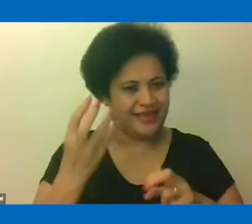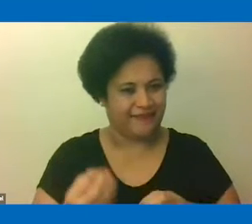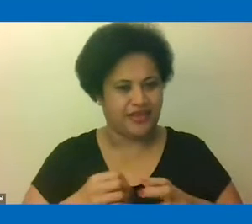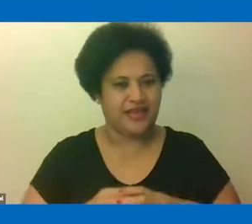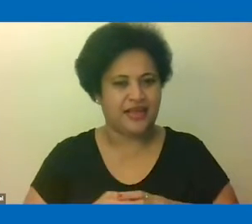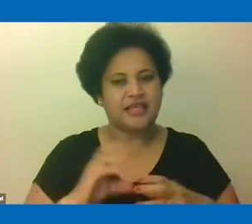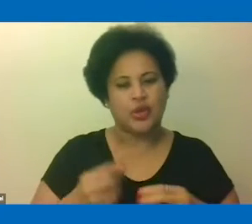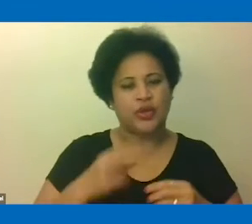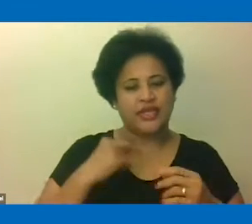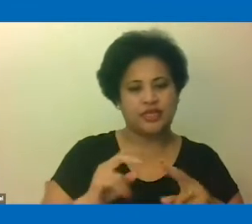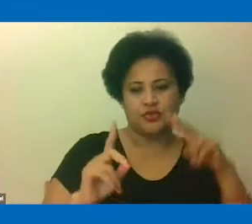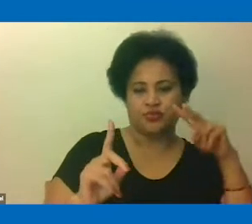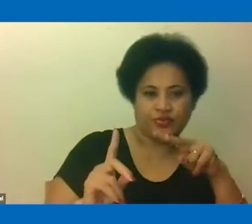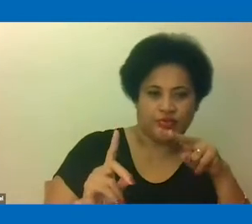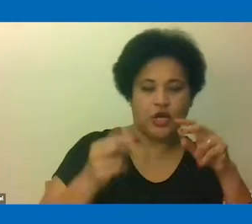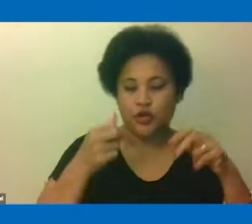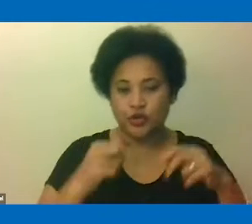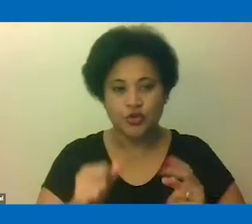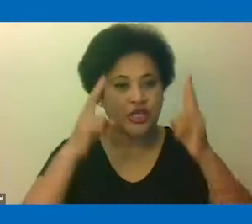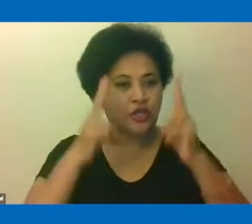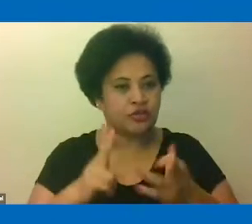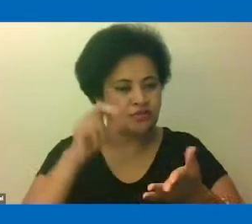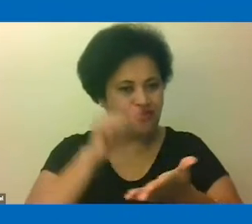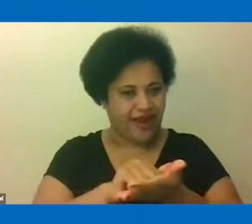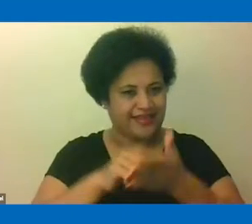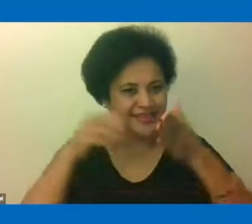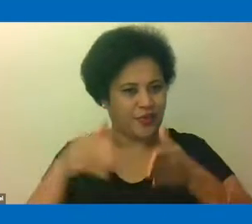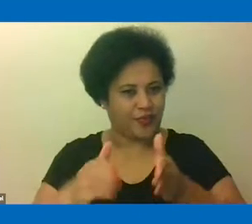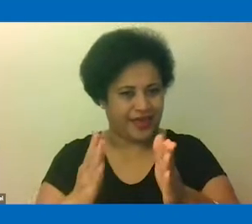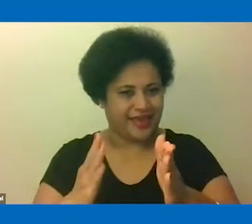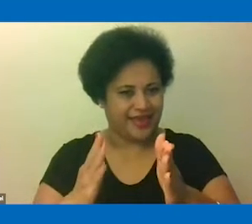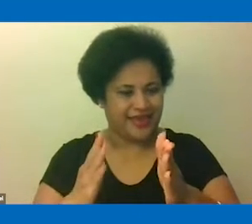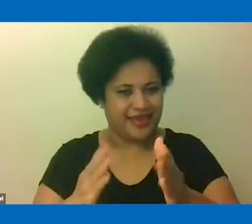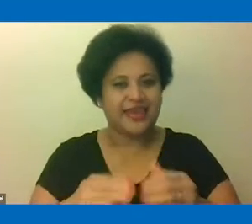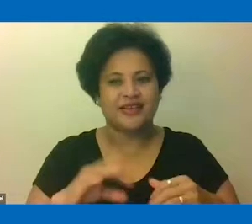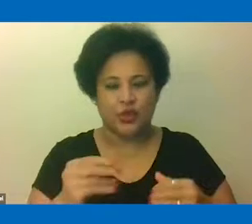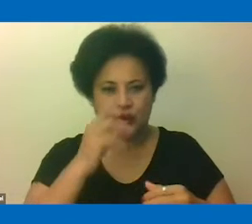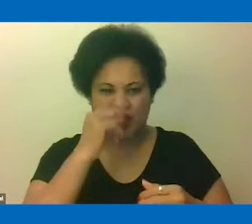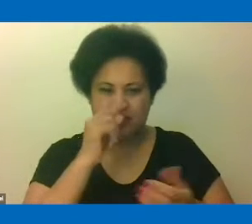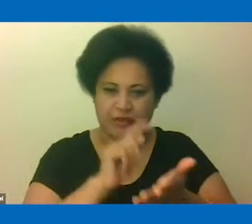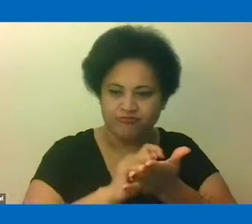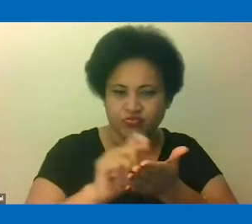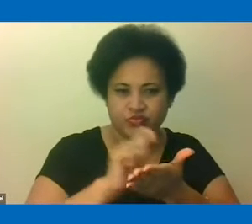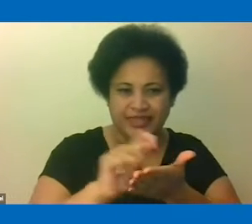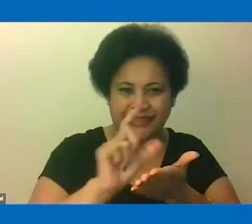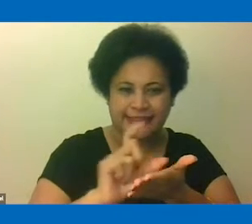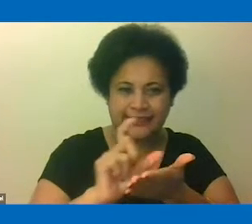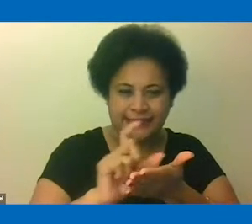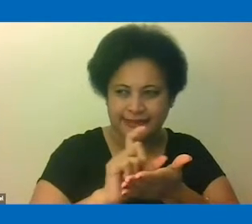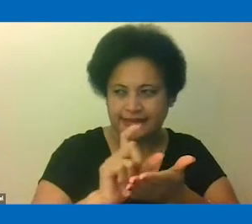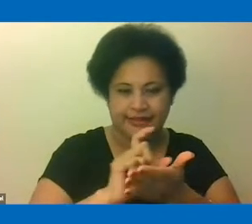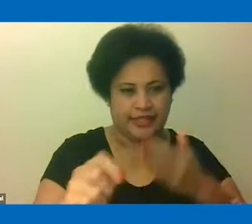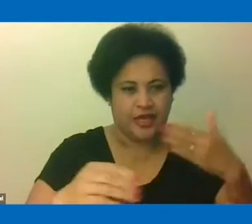approach that involves everyone to participate in open, transparent and accountable responses